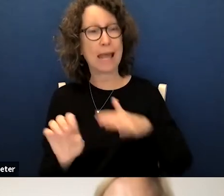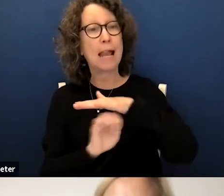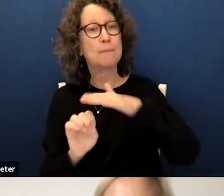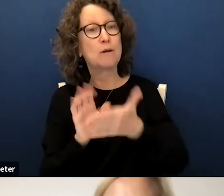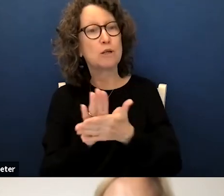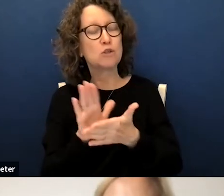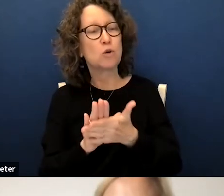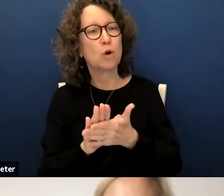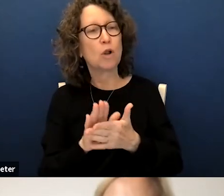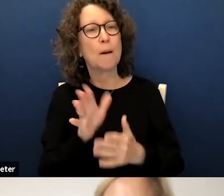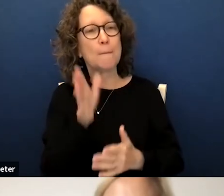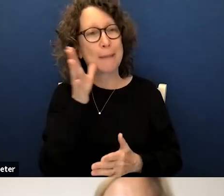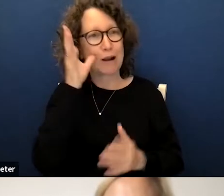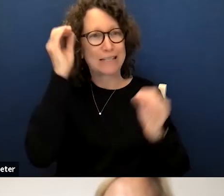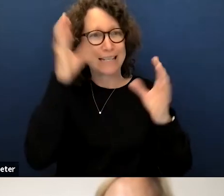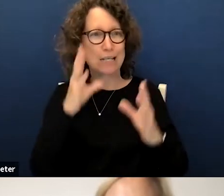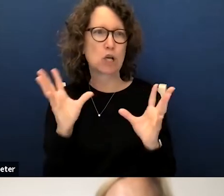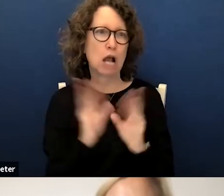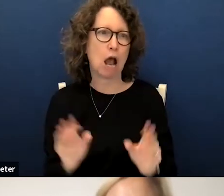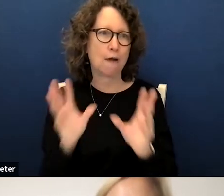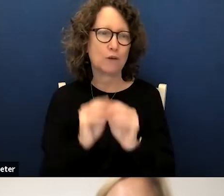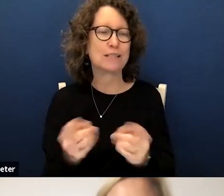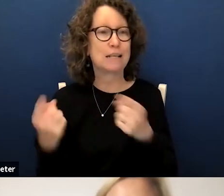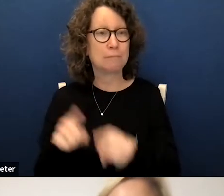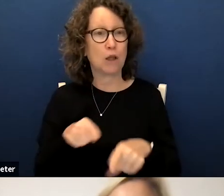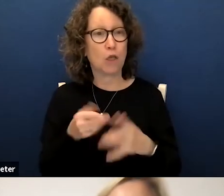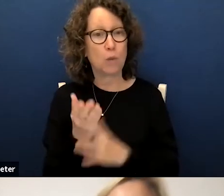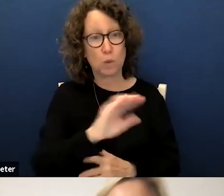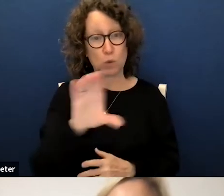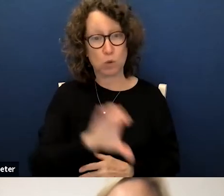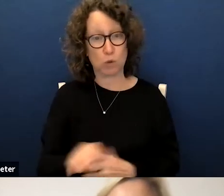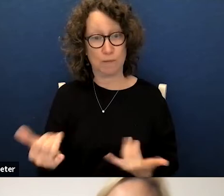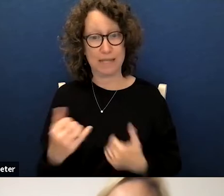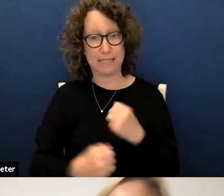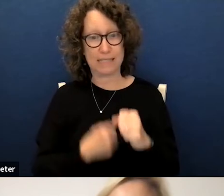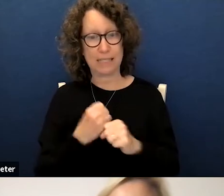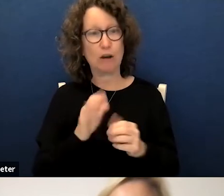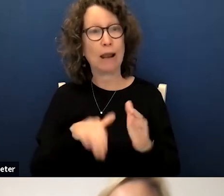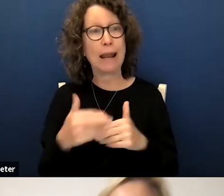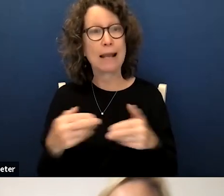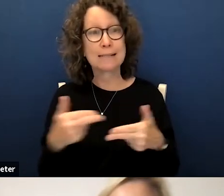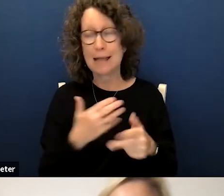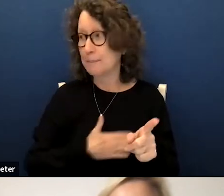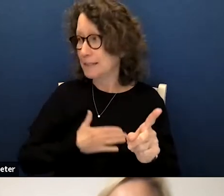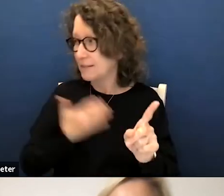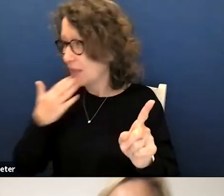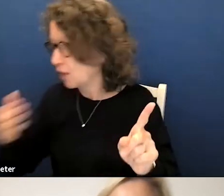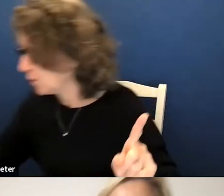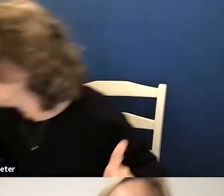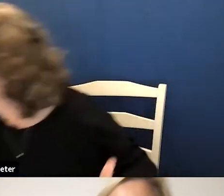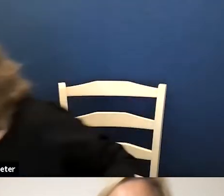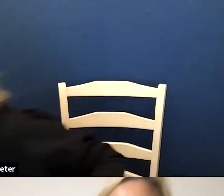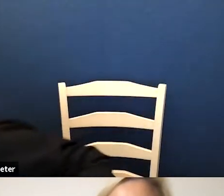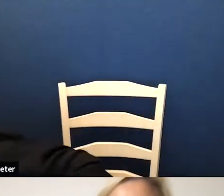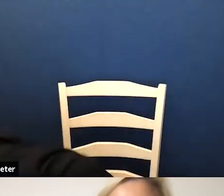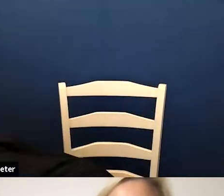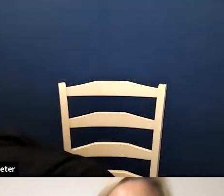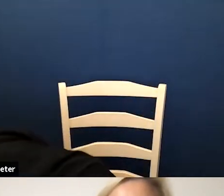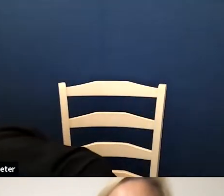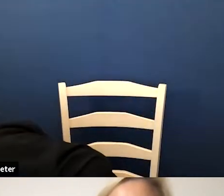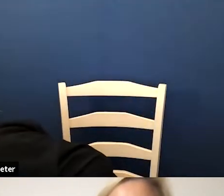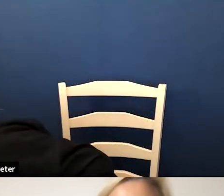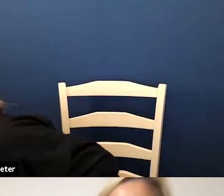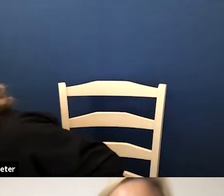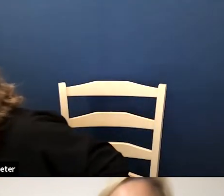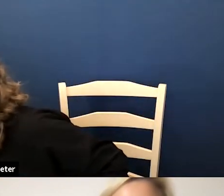the midst of parent teacher conferences they are taking place via zoom this year we can go to our next slide thank you which is something we have noticed that parents